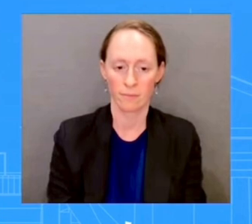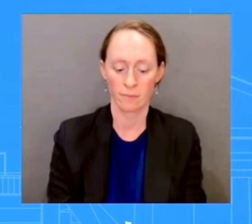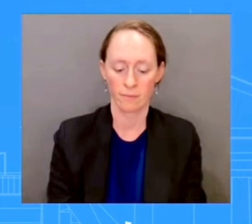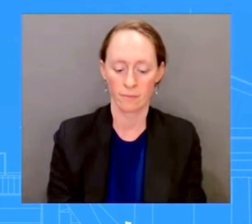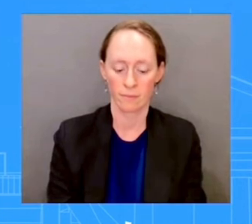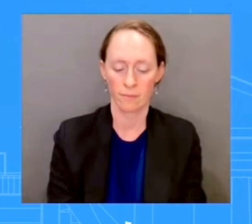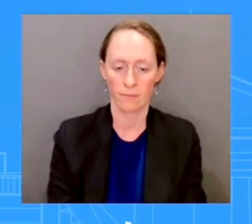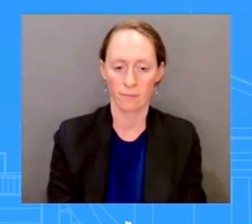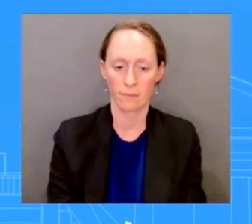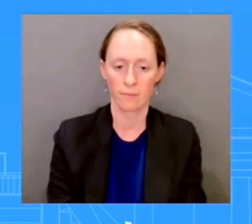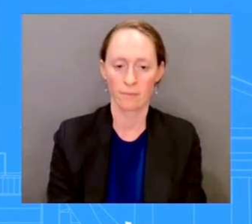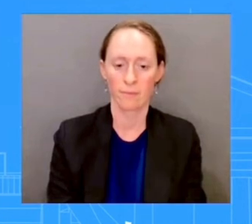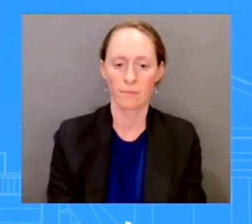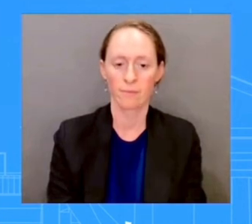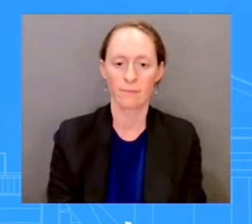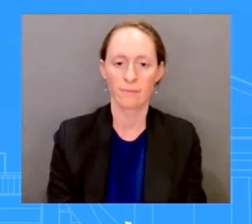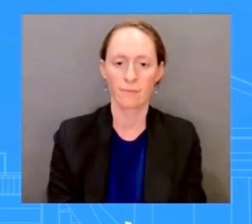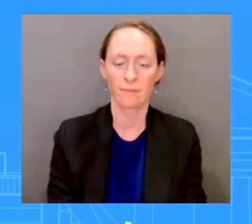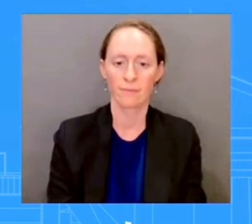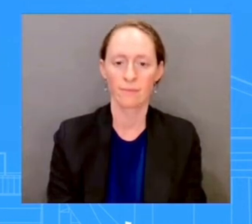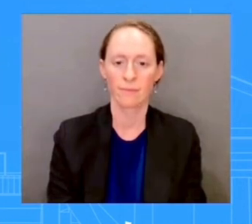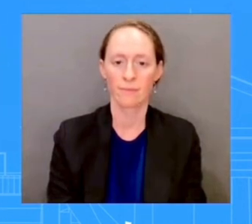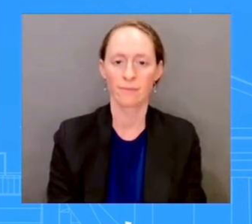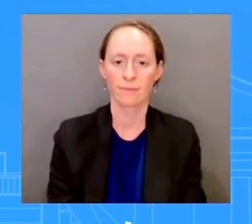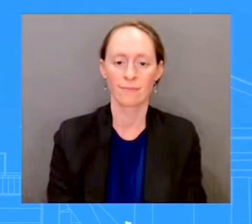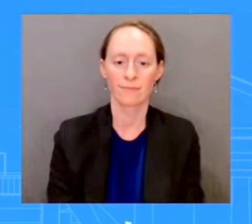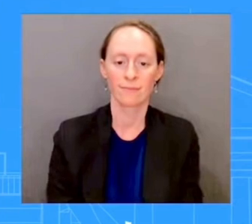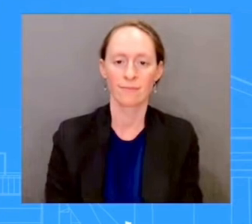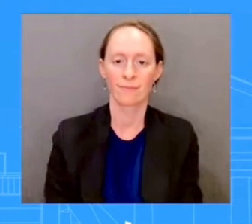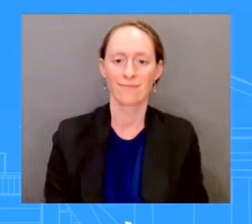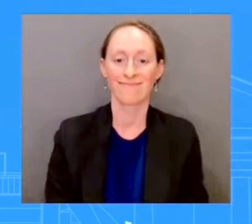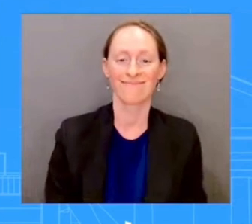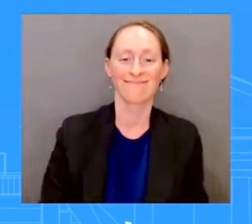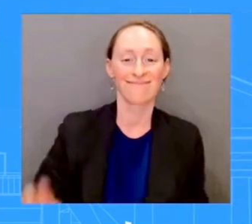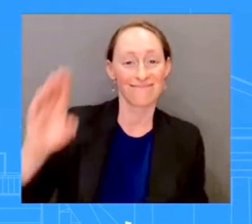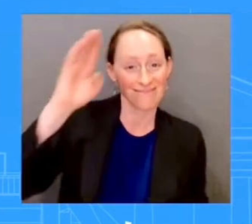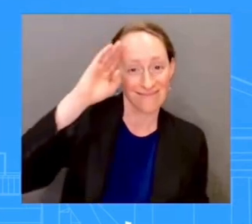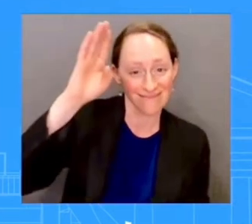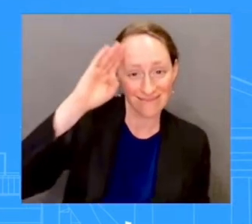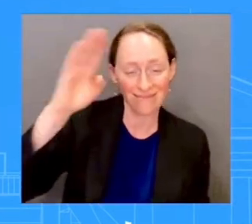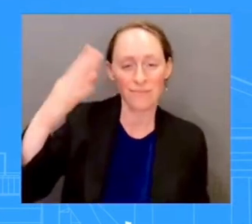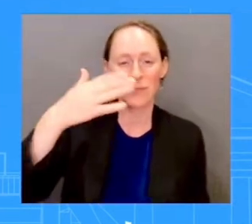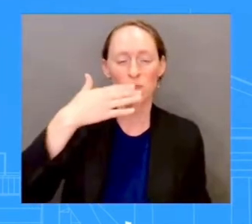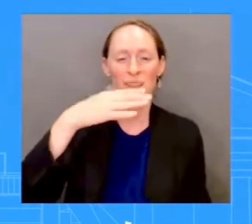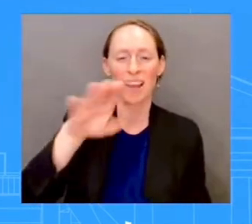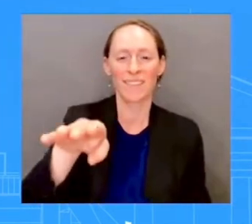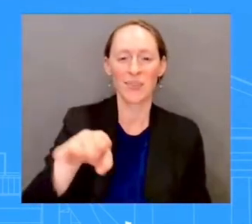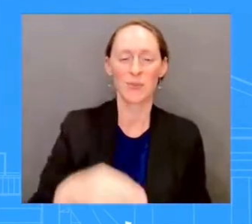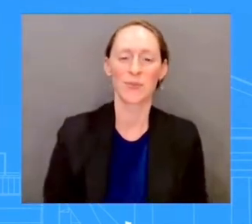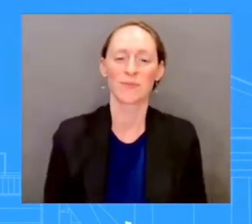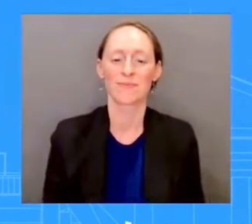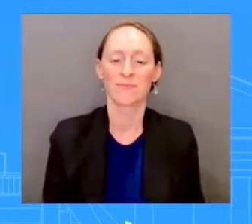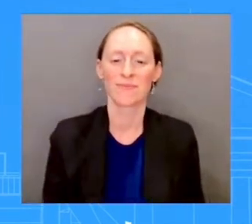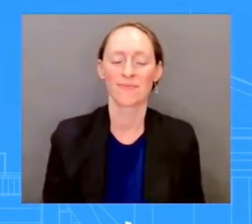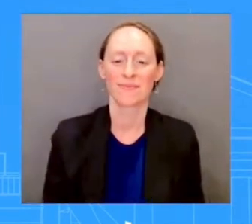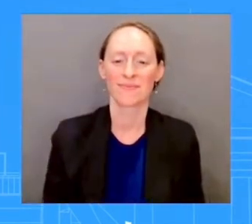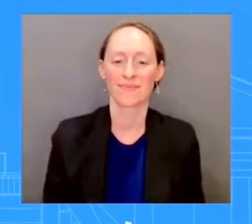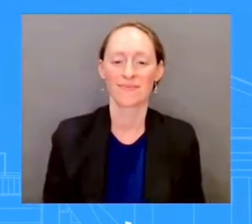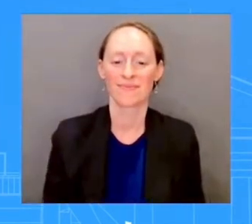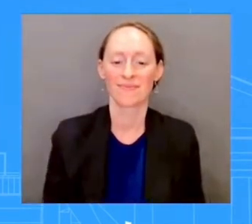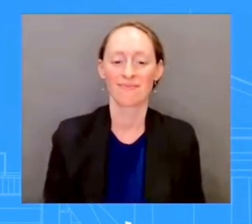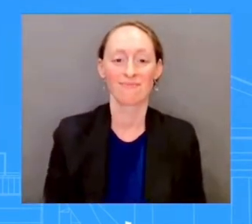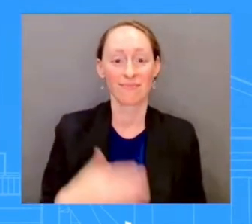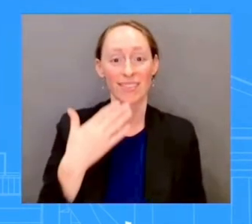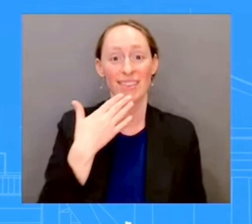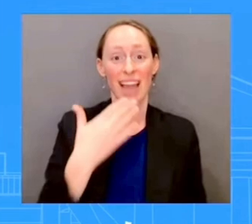Hello. Good afternoon, everybody. Good afternoon. Thank you for your patience today. As you saw, the President went to FEMA